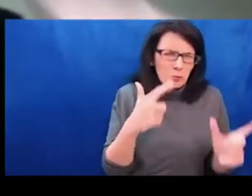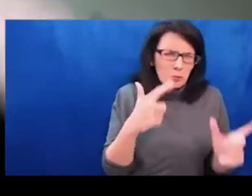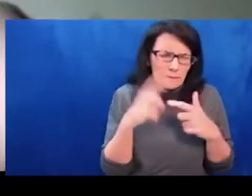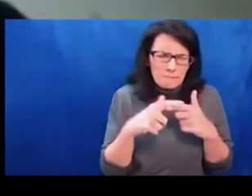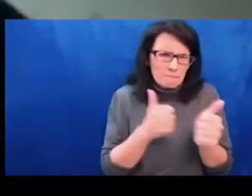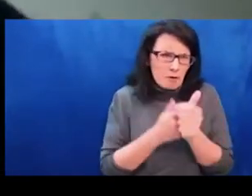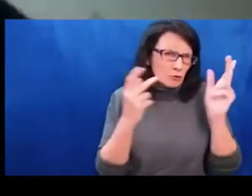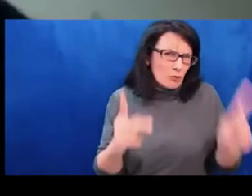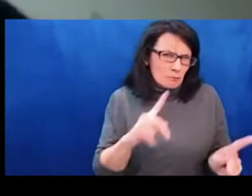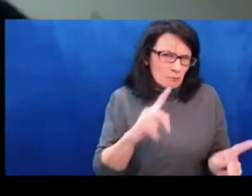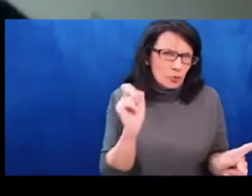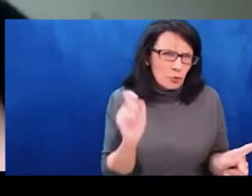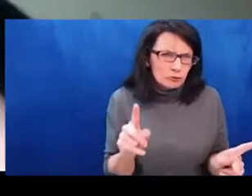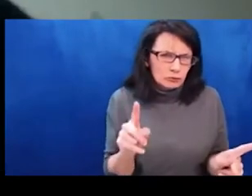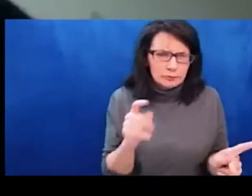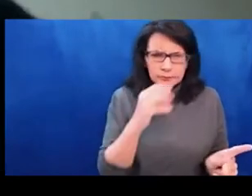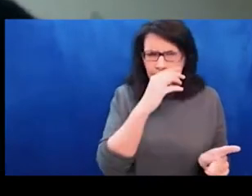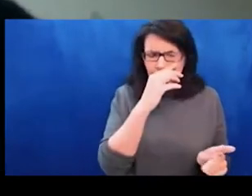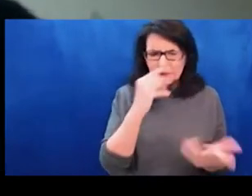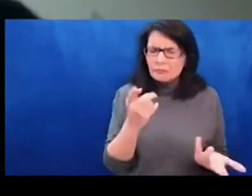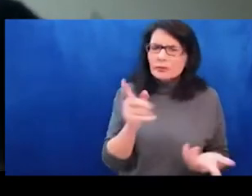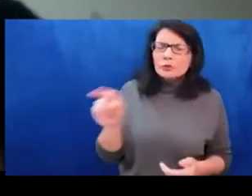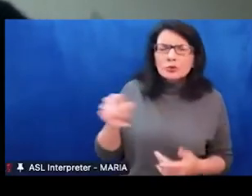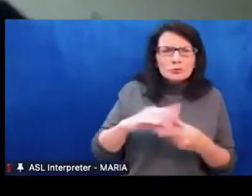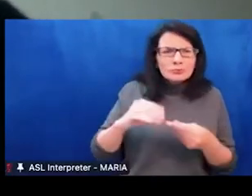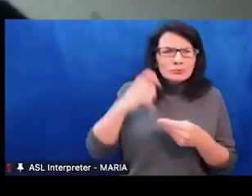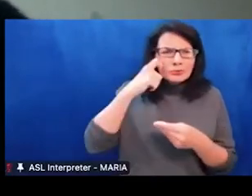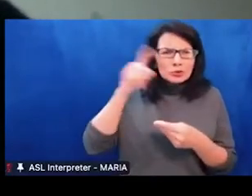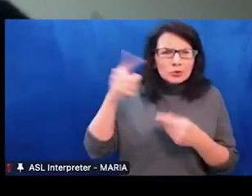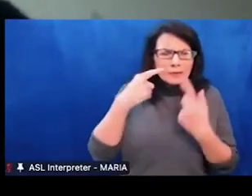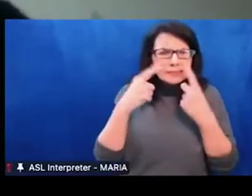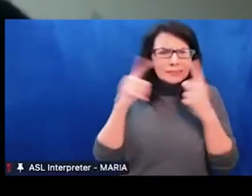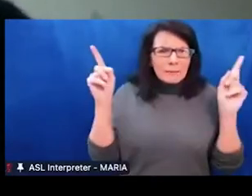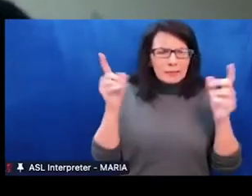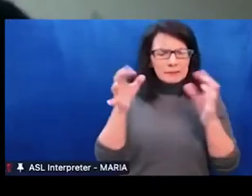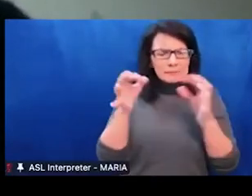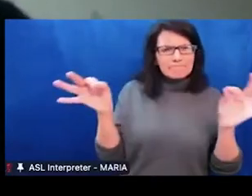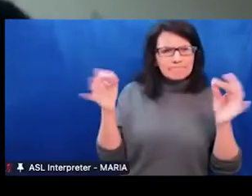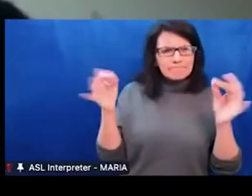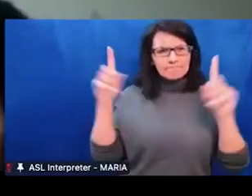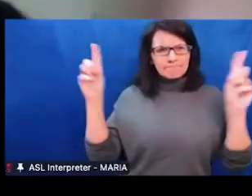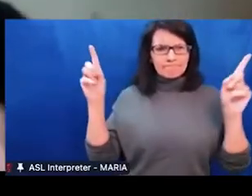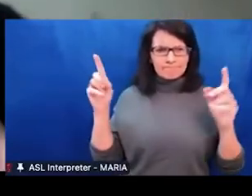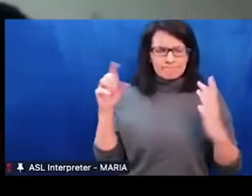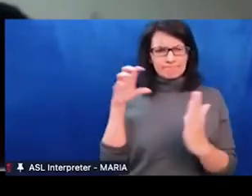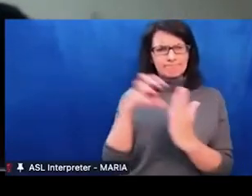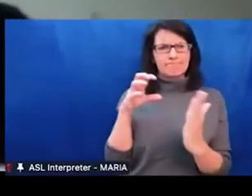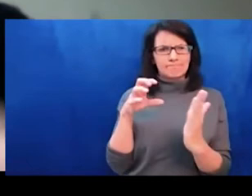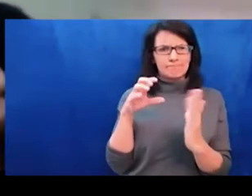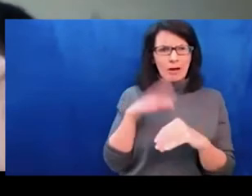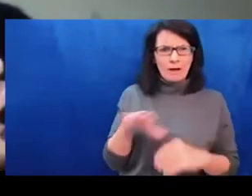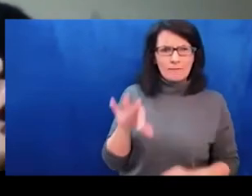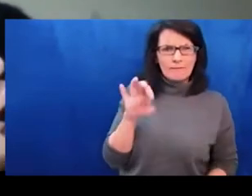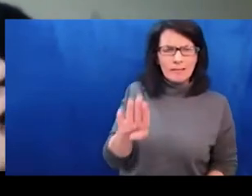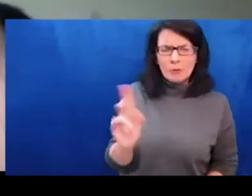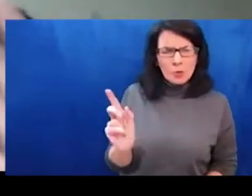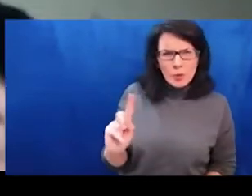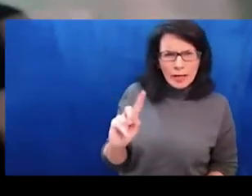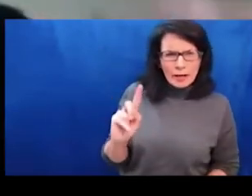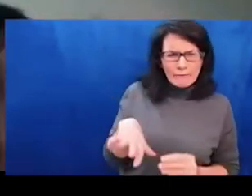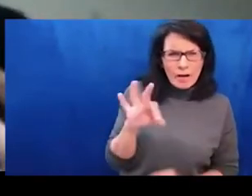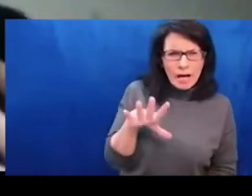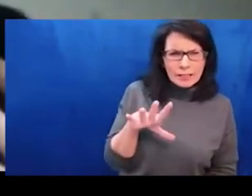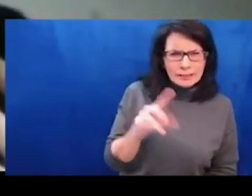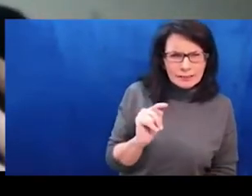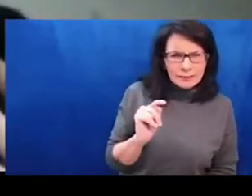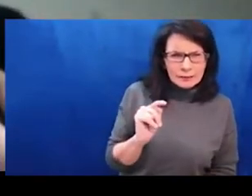not to become what Russia is today. For the Russian people, I'm not the one to say, is it too